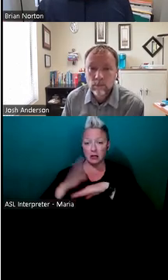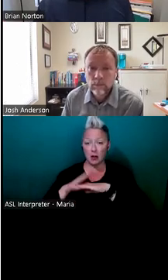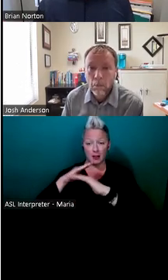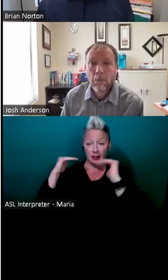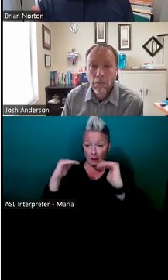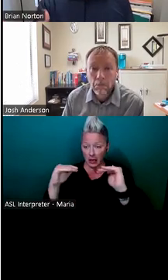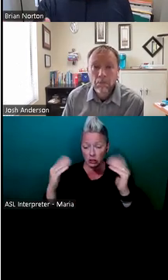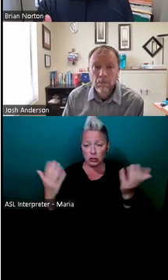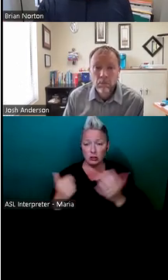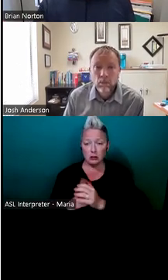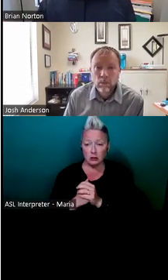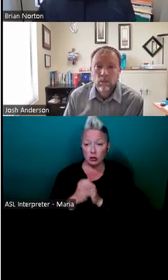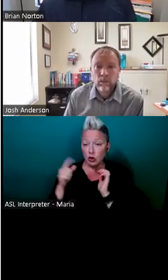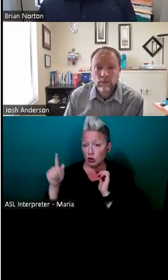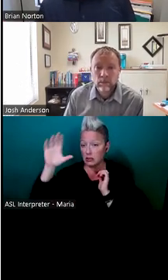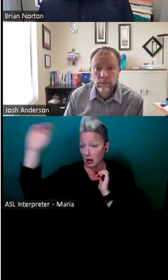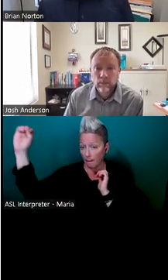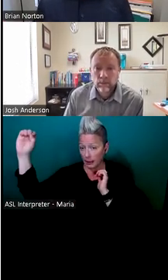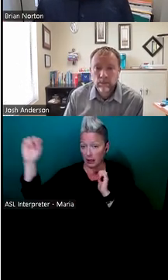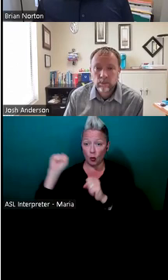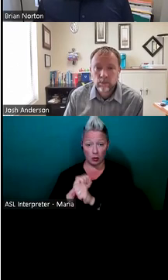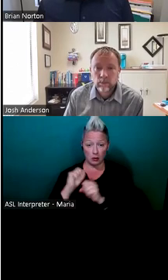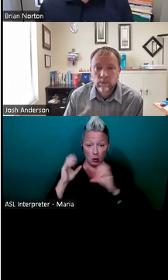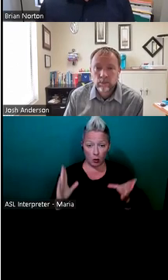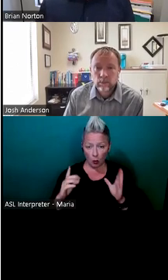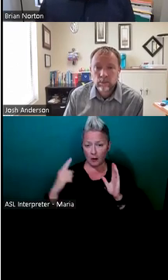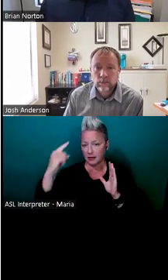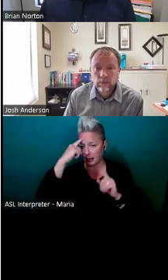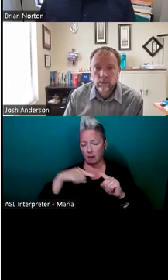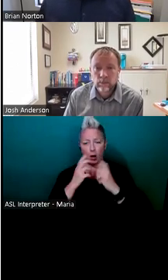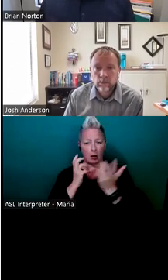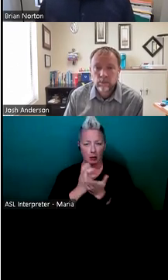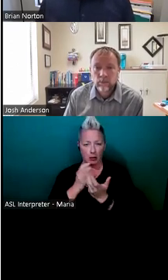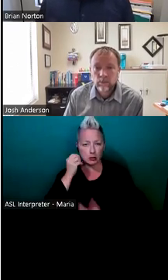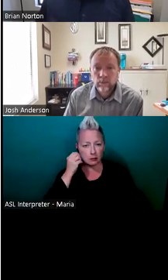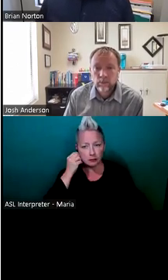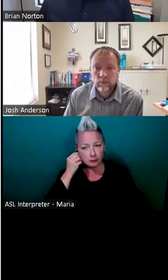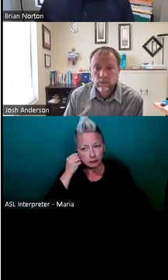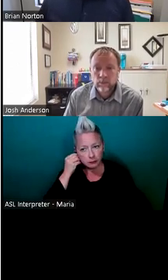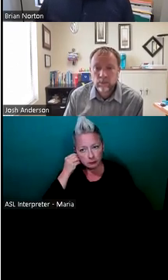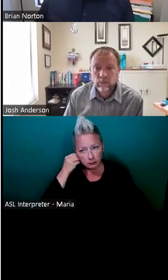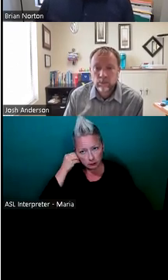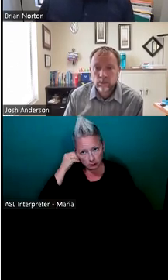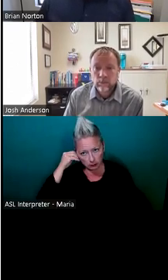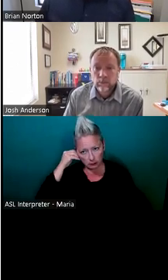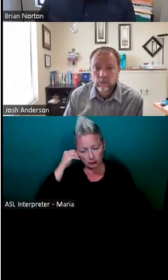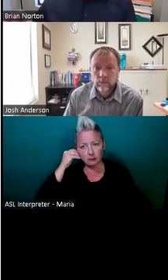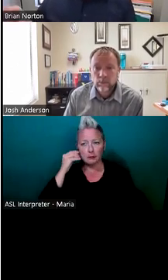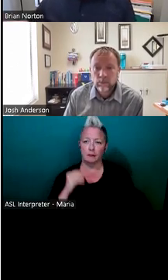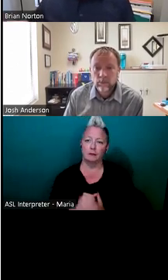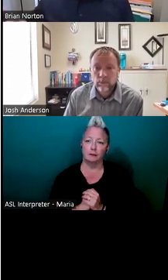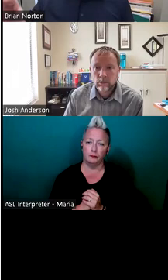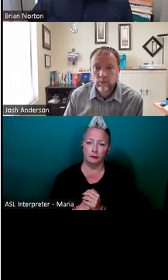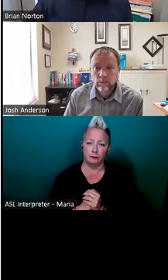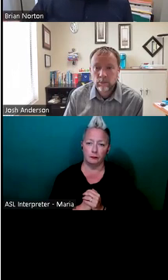need to be thinking about as an employer or an employee about accommodations? Um, it doesn't take away the need for